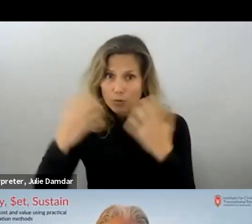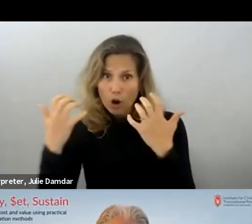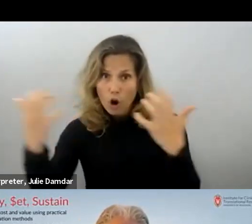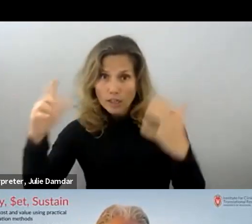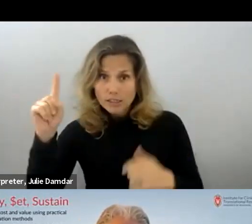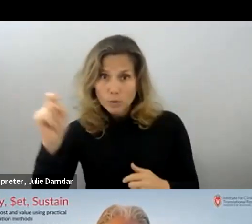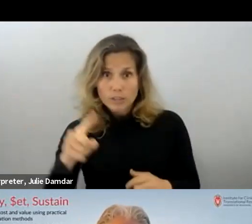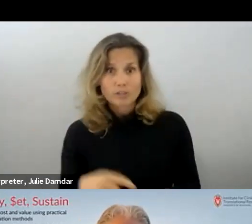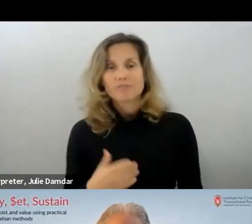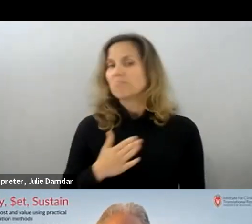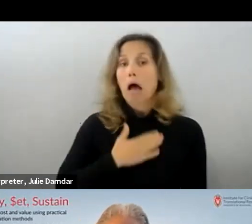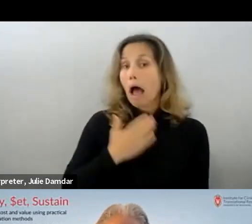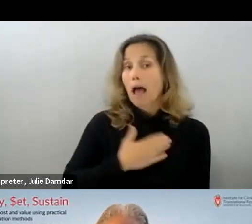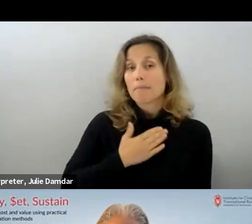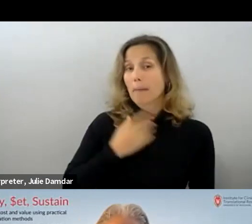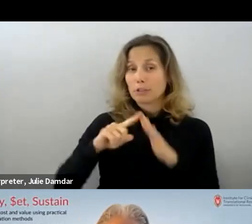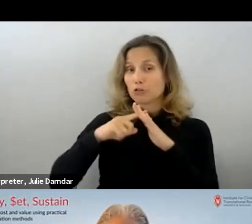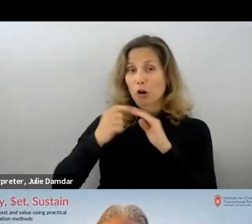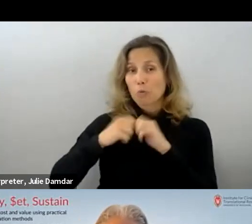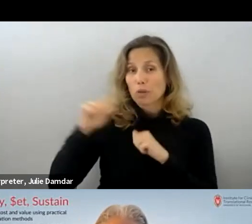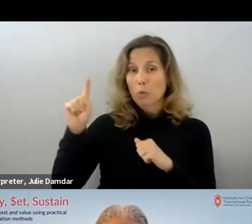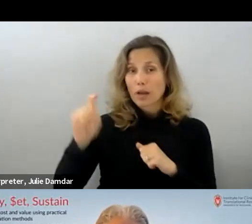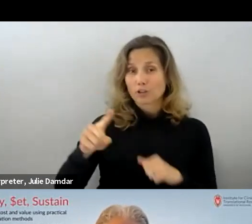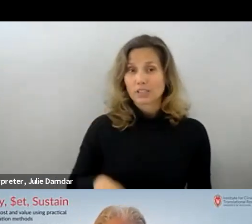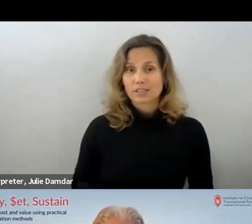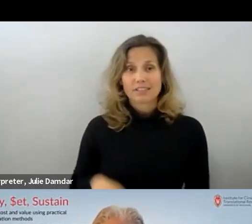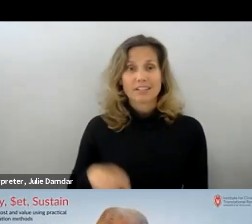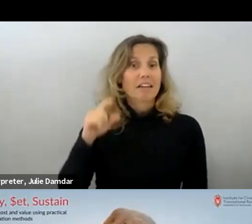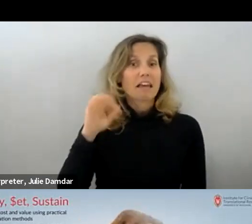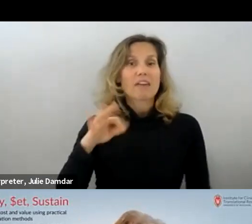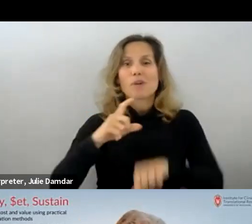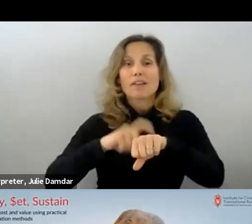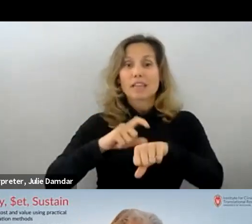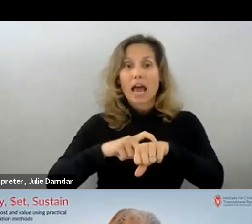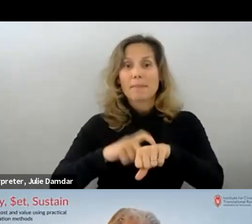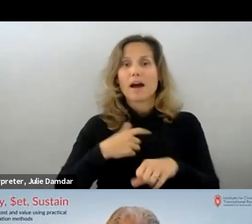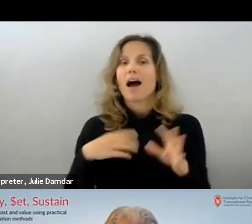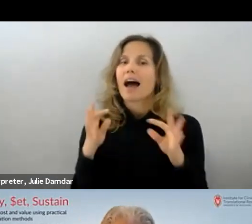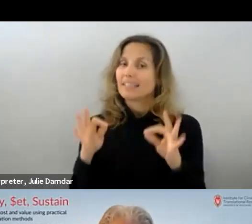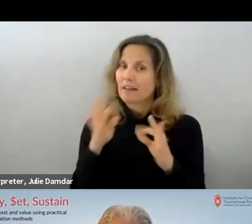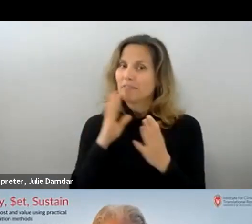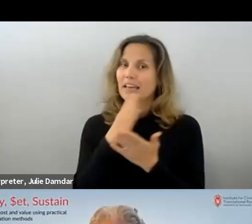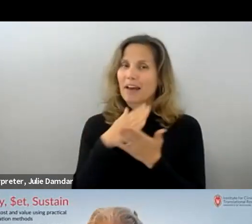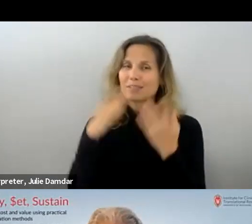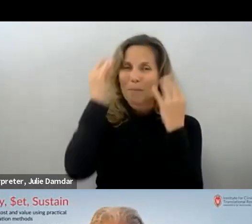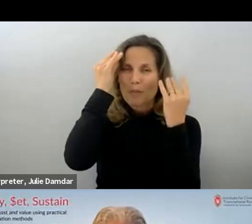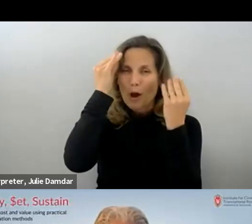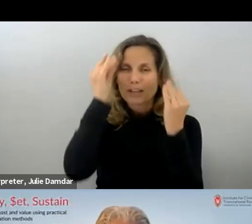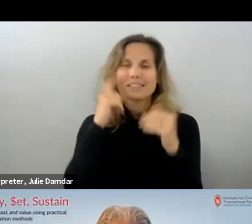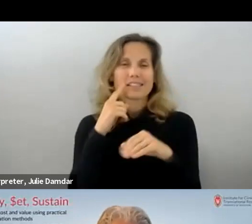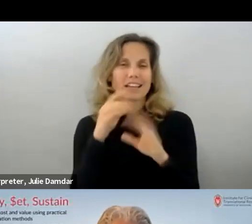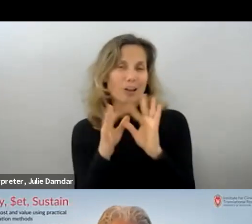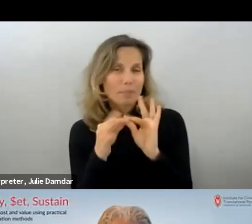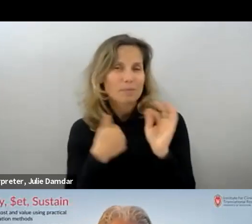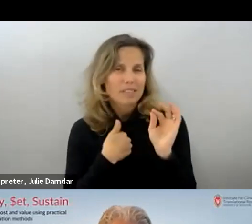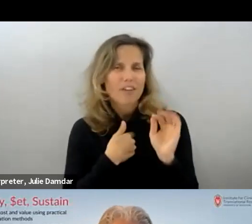I'd be happy for you to go right to the audience questions. And then if we have time, I definitely have some thoughts and comments myself, but I'd love